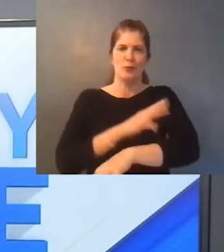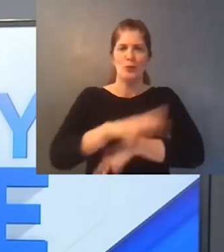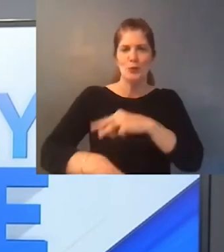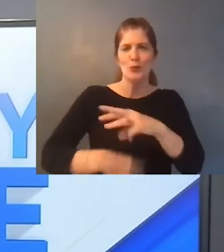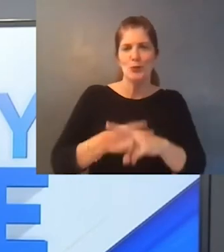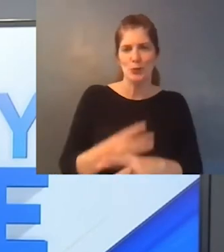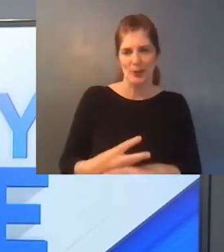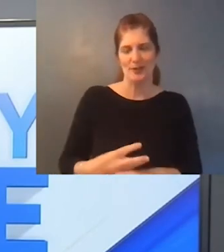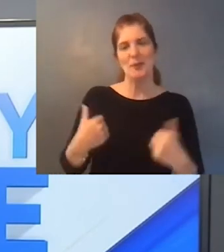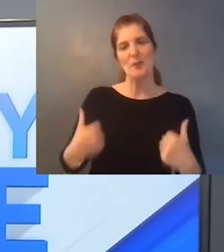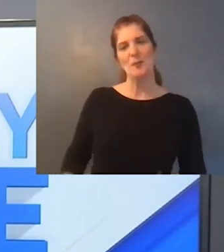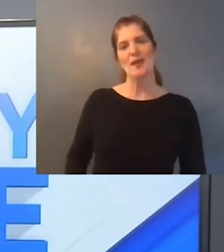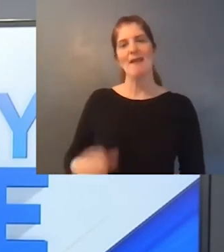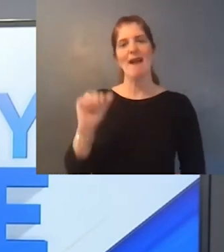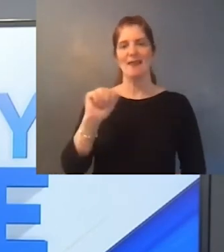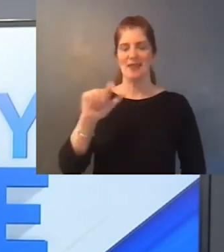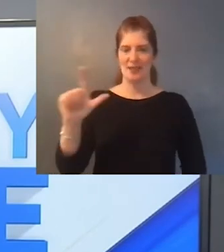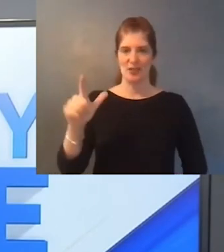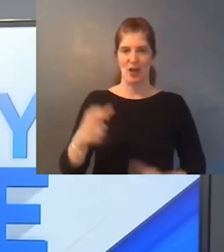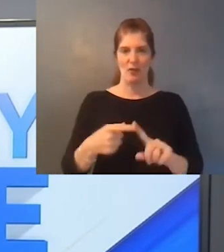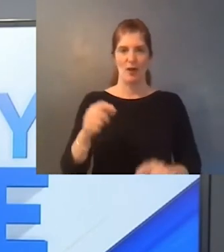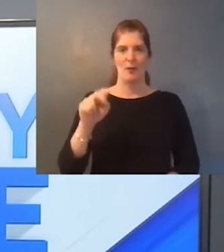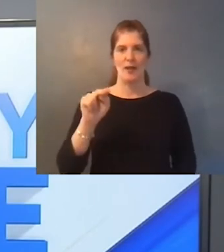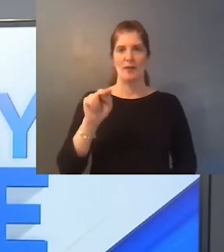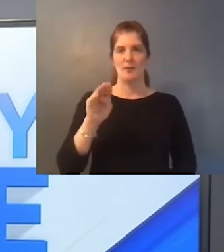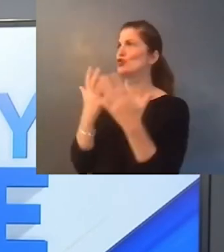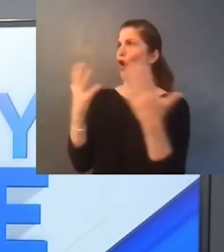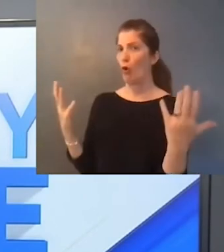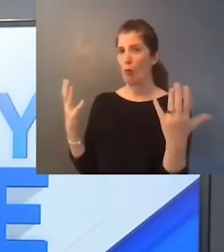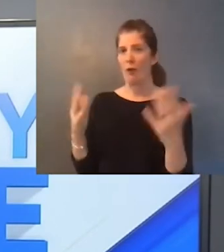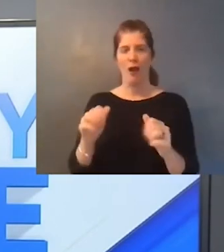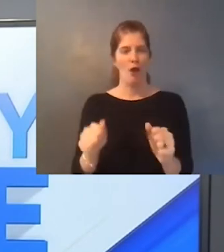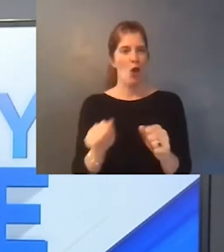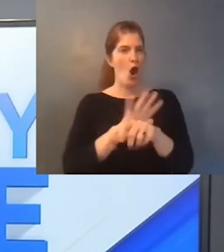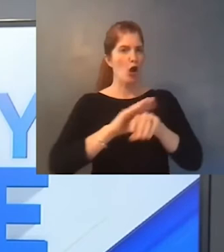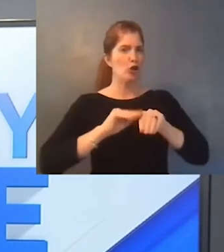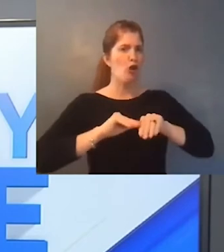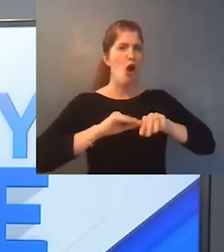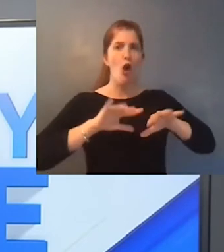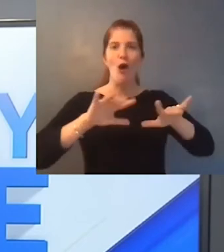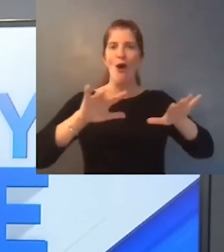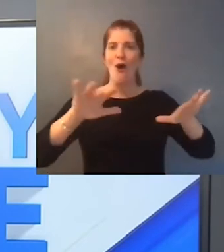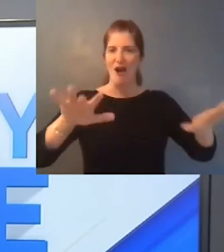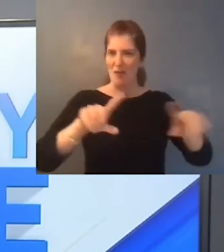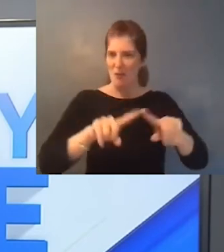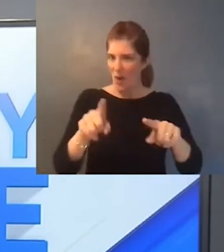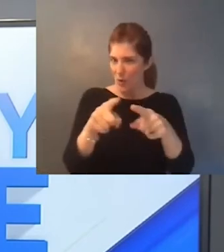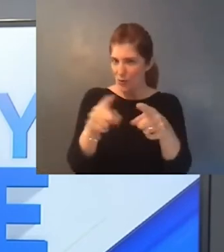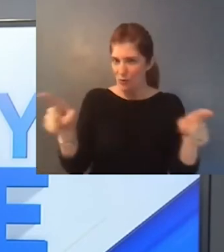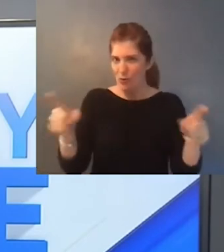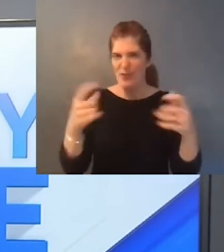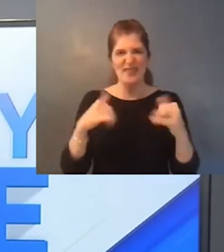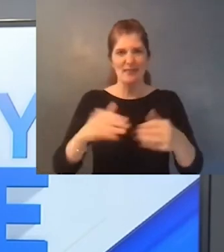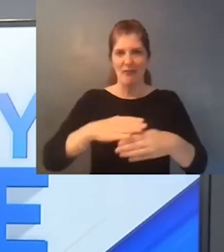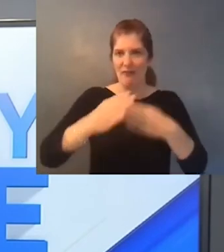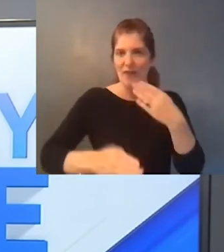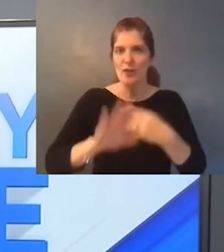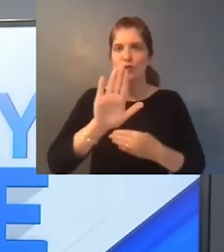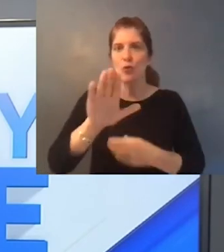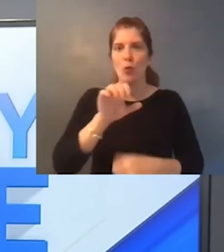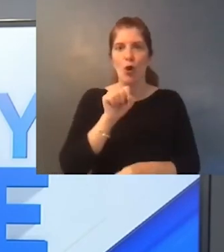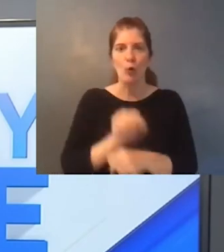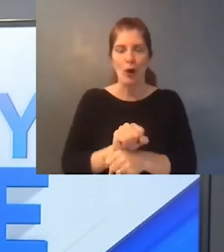will have a positive impact on our world. I'm NBC10's Anya Lachelle. Despite the international pandemic that hit us, you managed to complete your